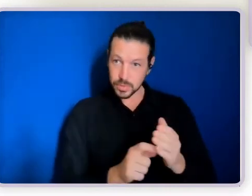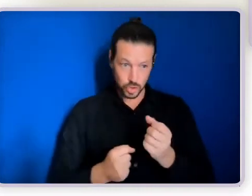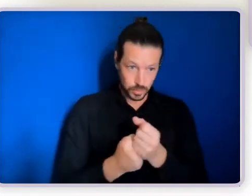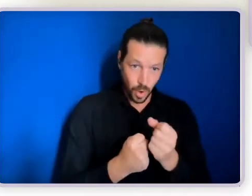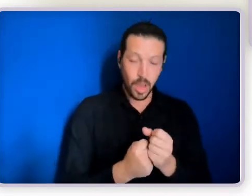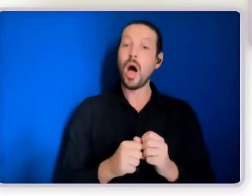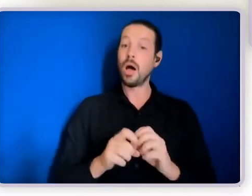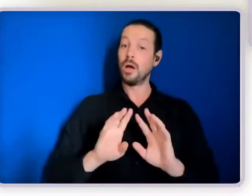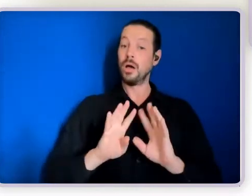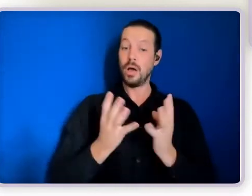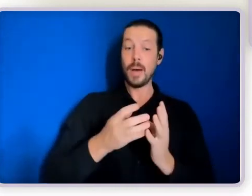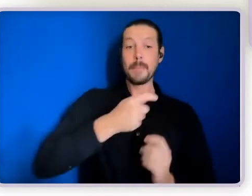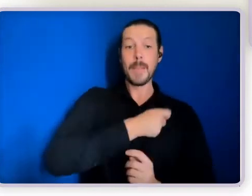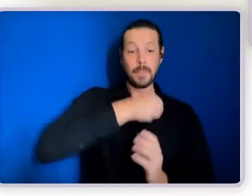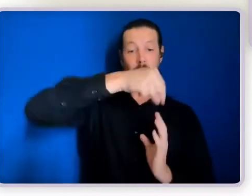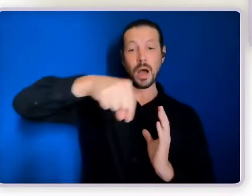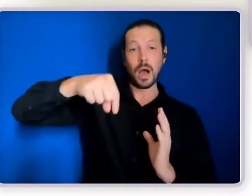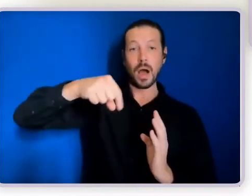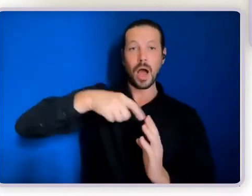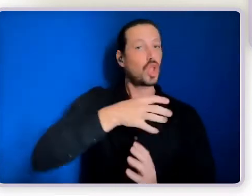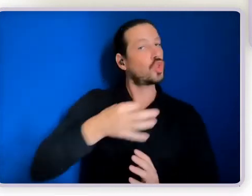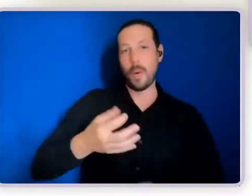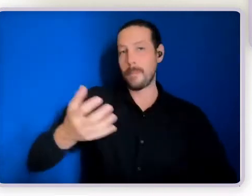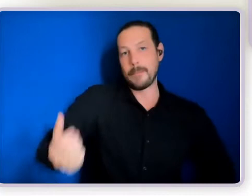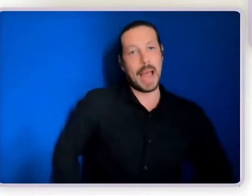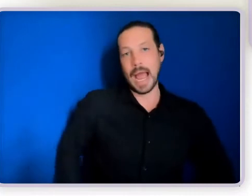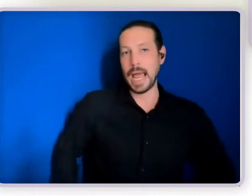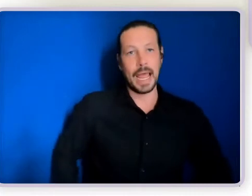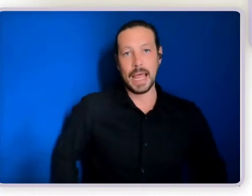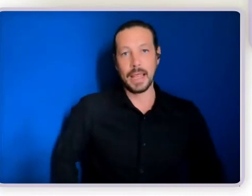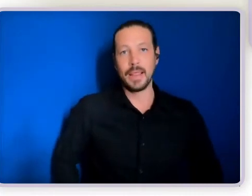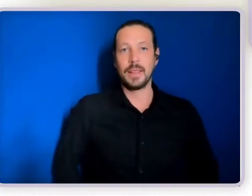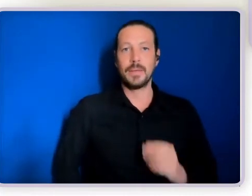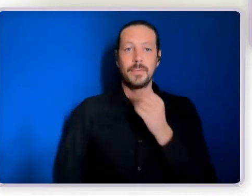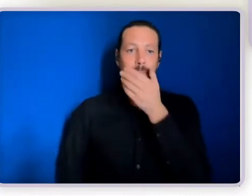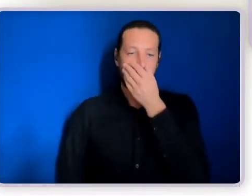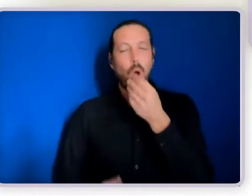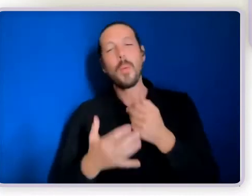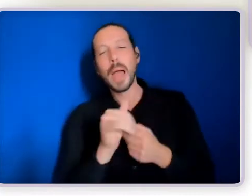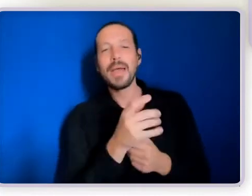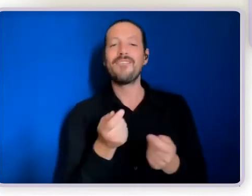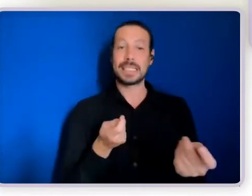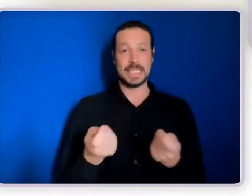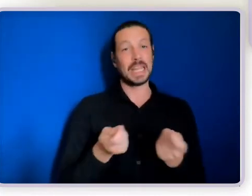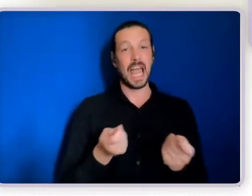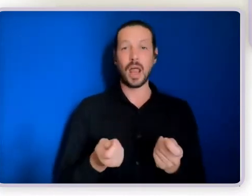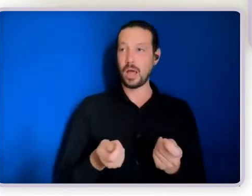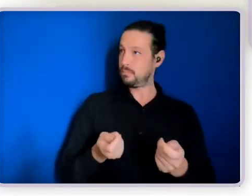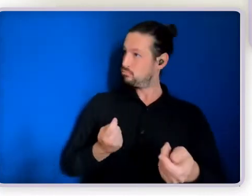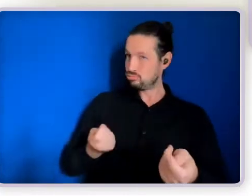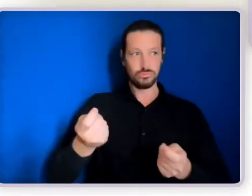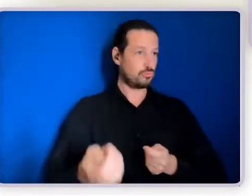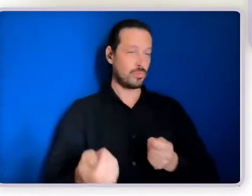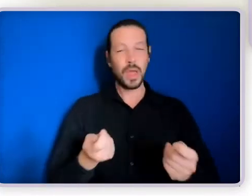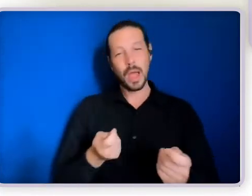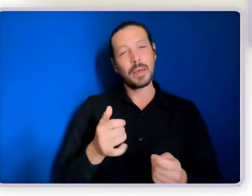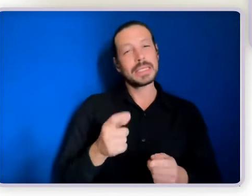are unpaid. And this is really important. Apart from perhaps you might have a facilitator and they may have a paid function. That's